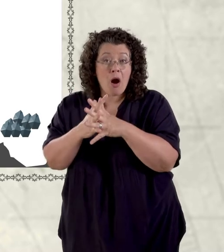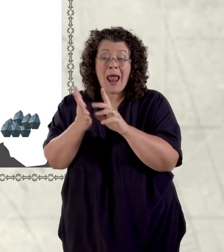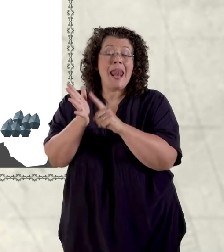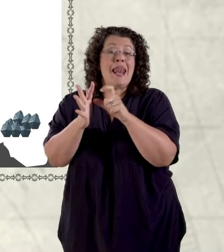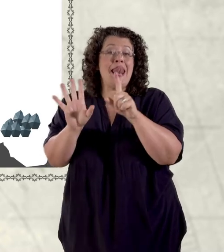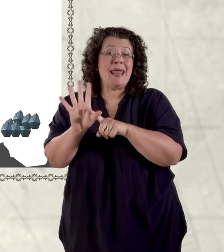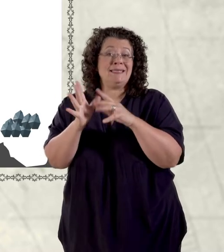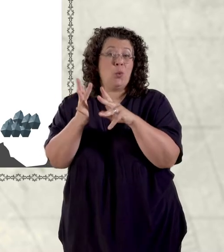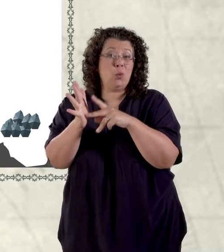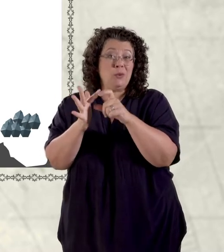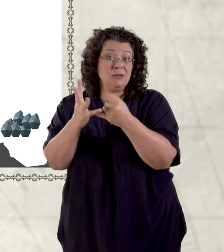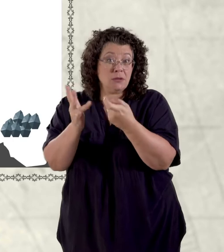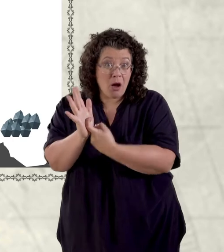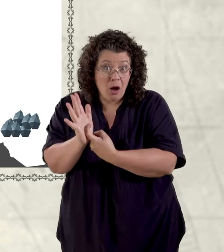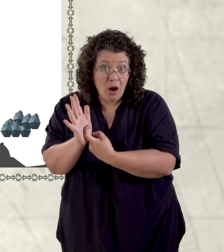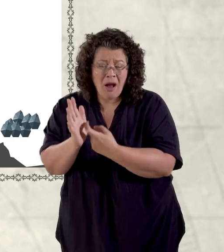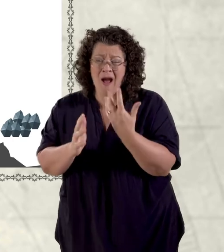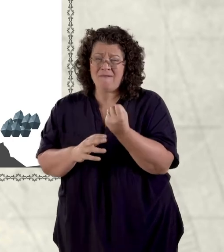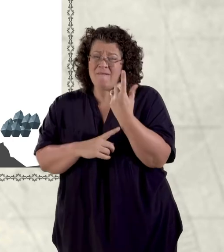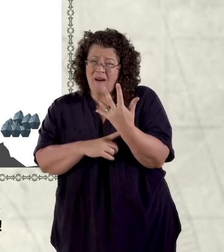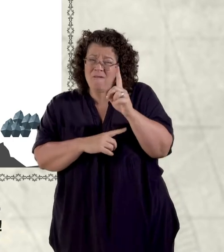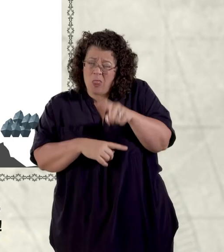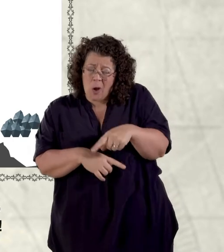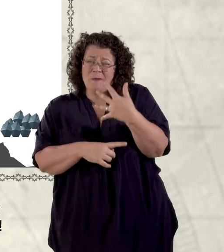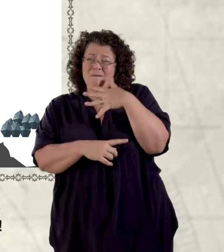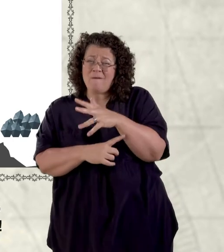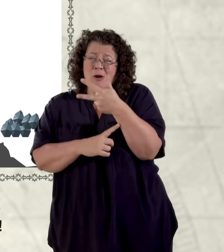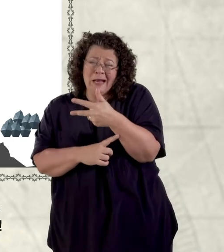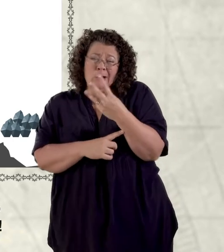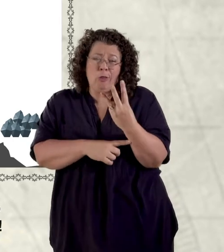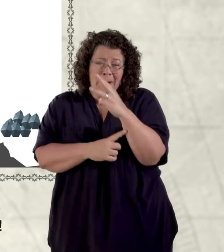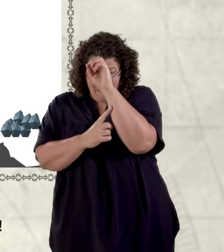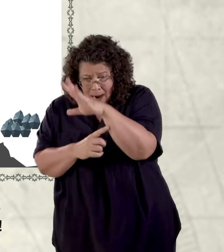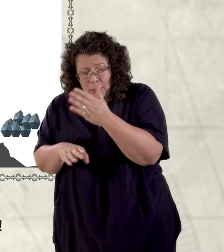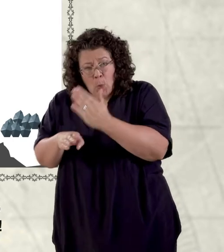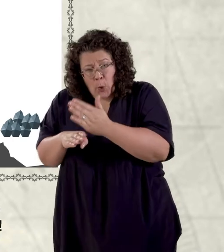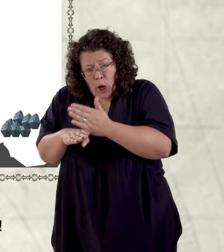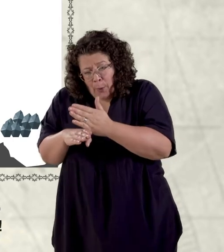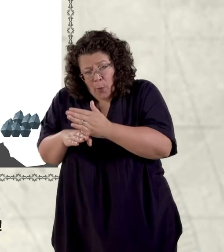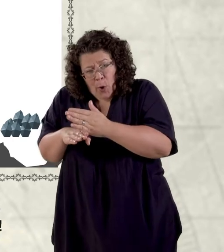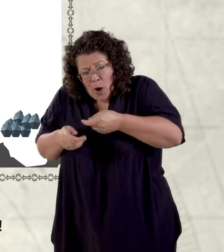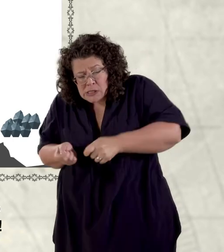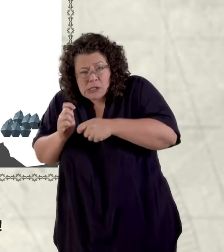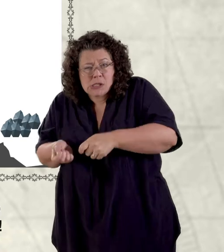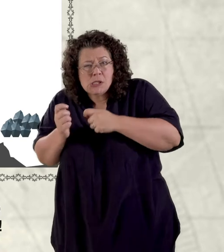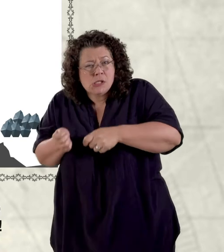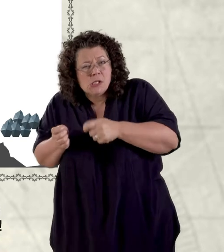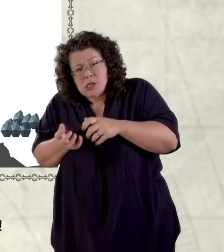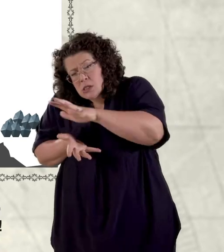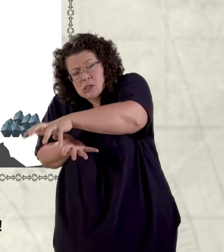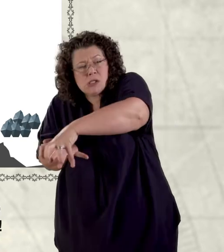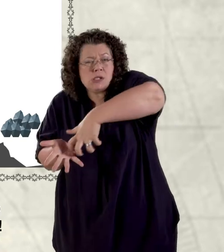5583 miners working underground and they extracted enough coal to fill the millennium stadium